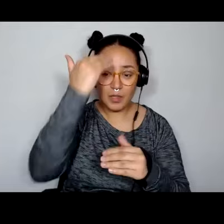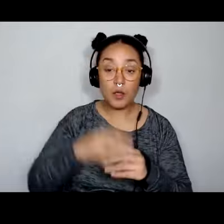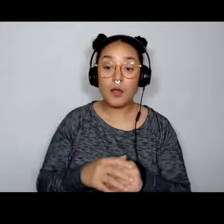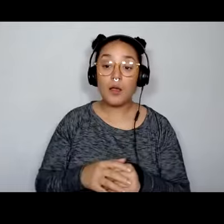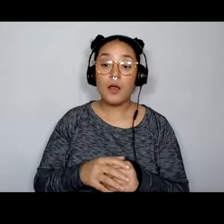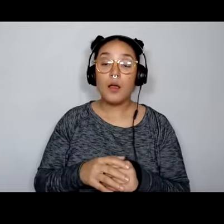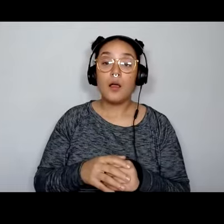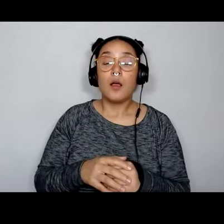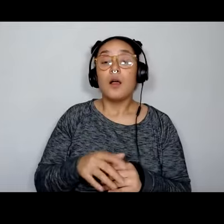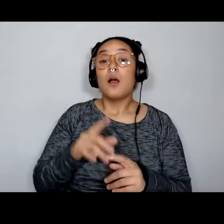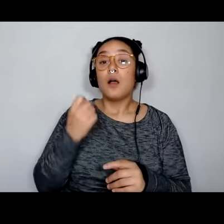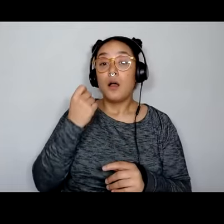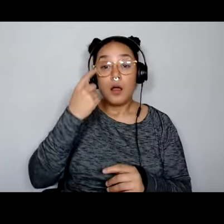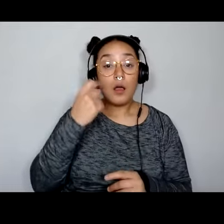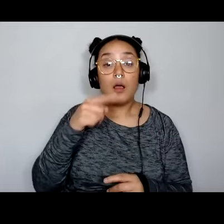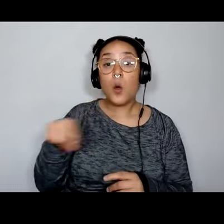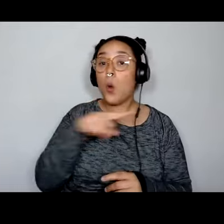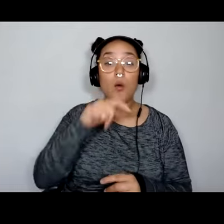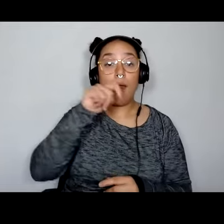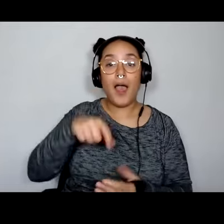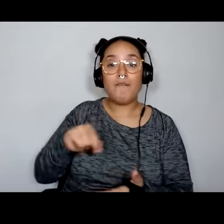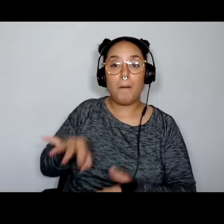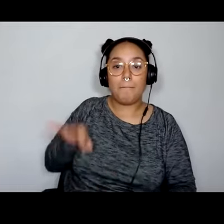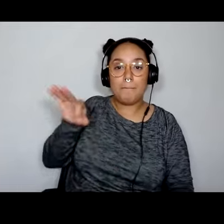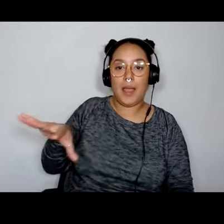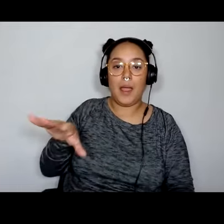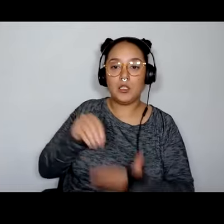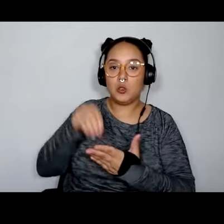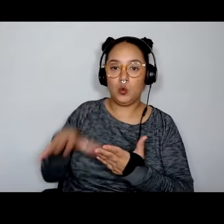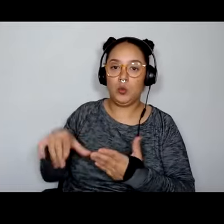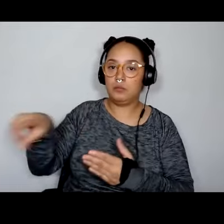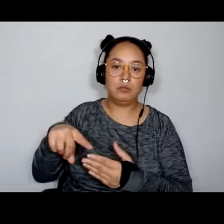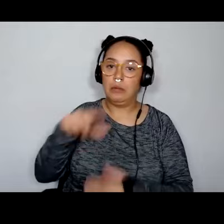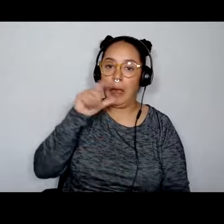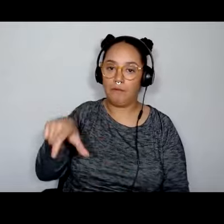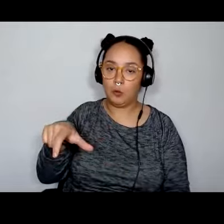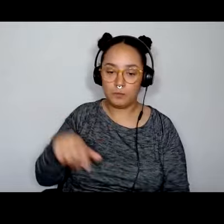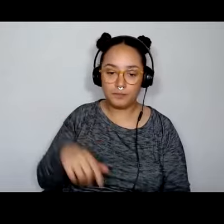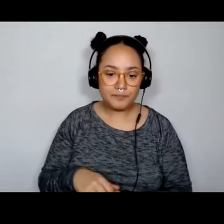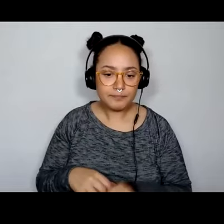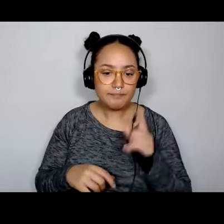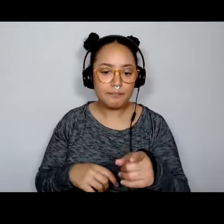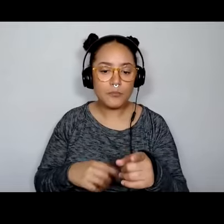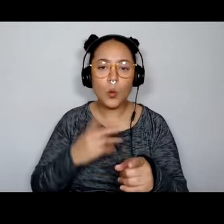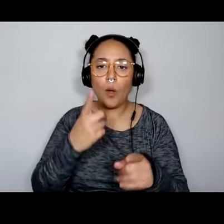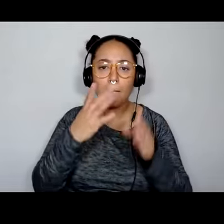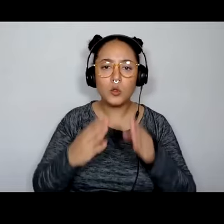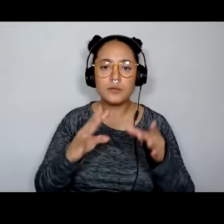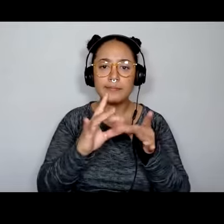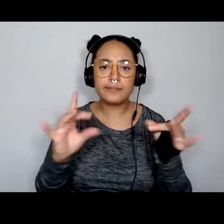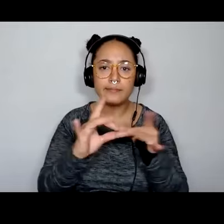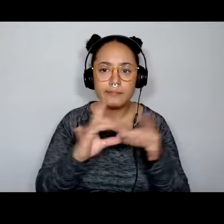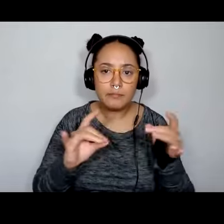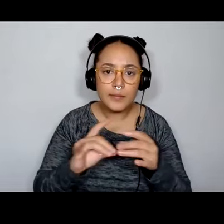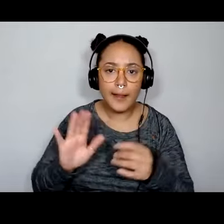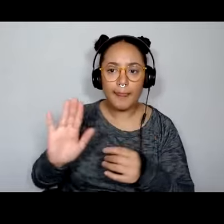the students get credit. So that's, that's the side there. Someone did have a question about intellectual property. And the way I answer this is